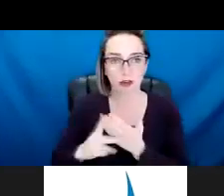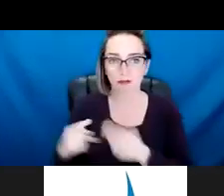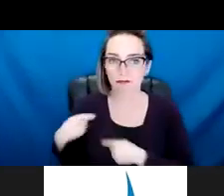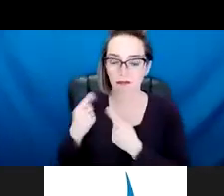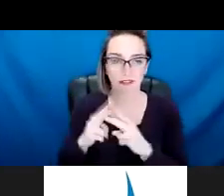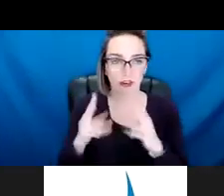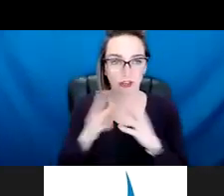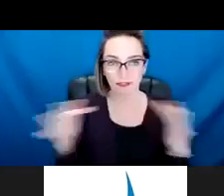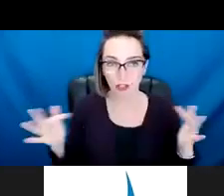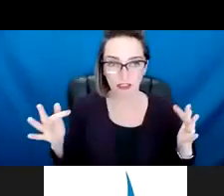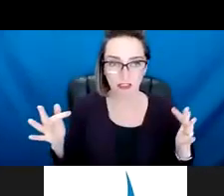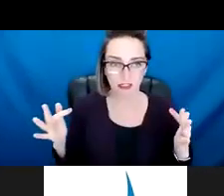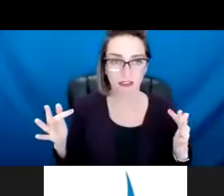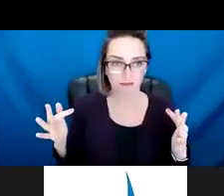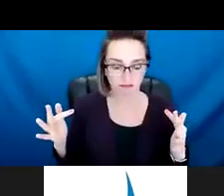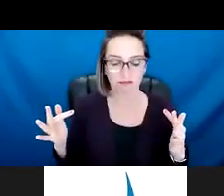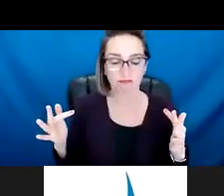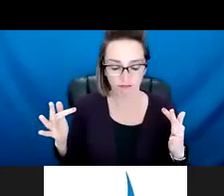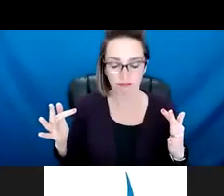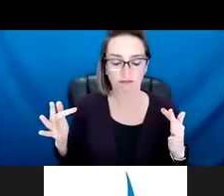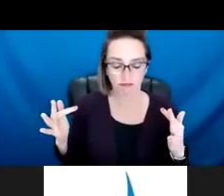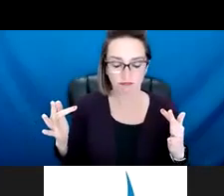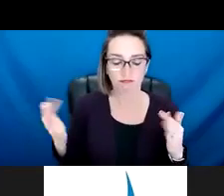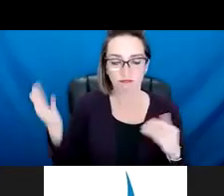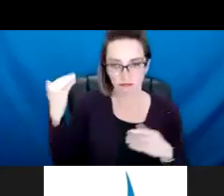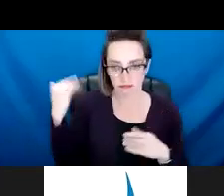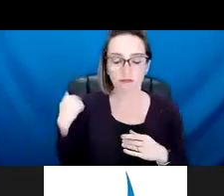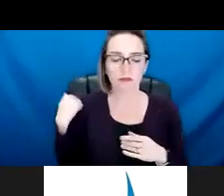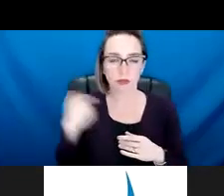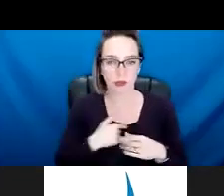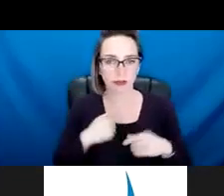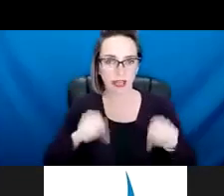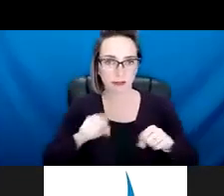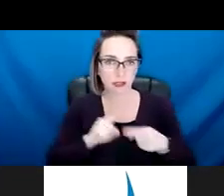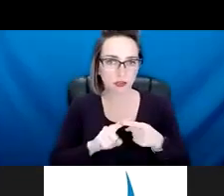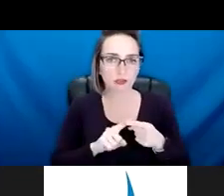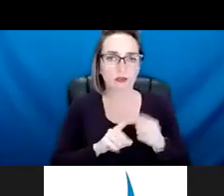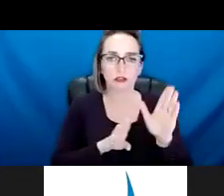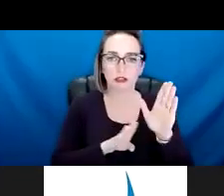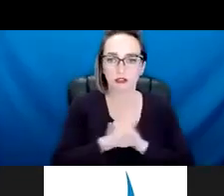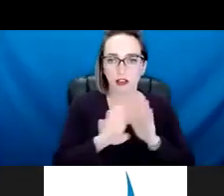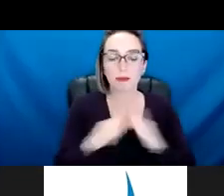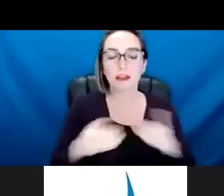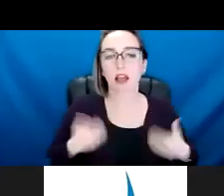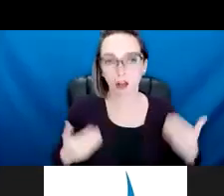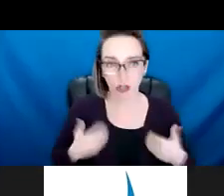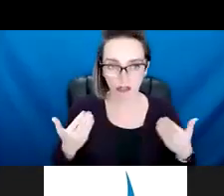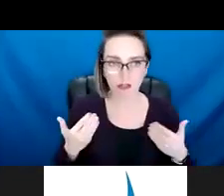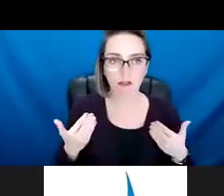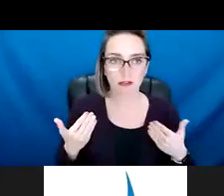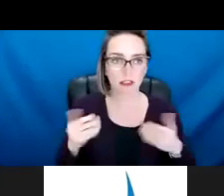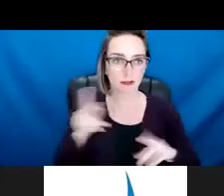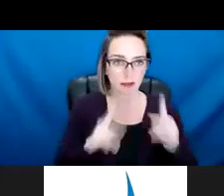program to where we've been able to cultivate a lot of younger people who are interested in law enforcement,